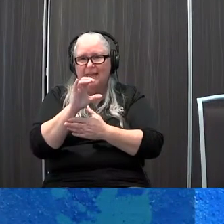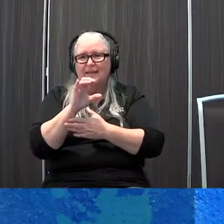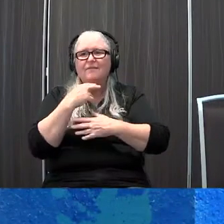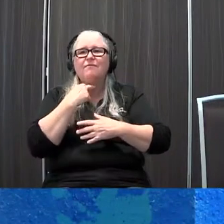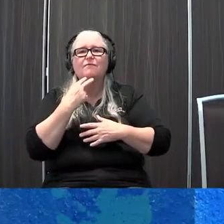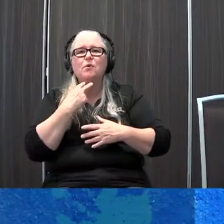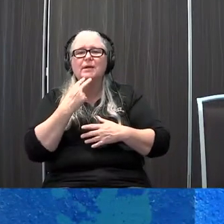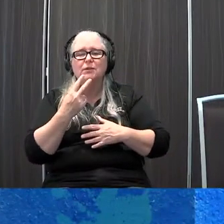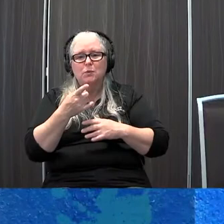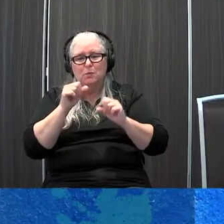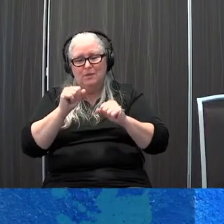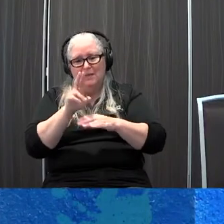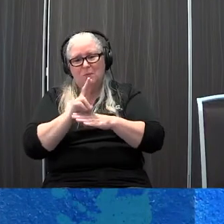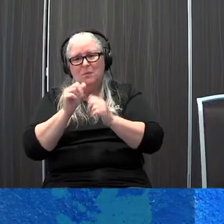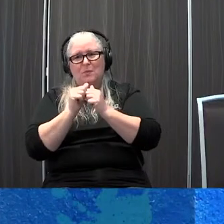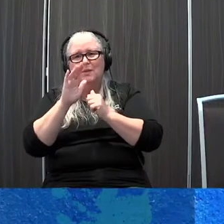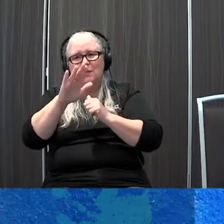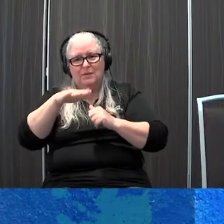use with your child